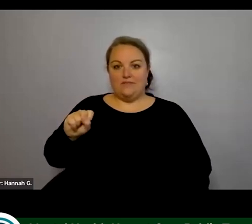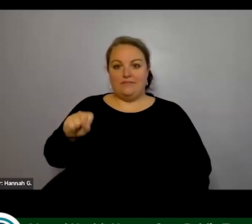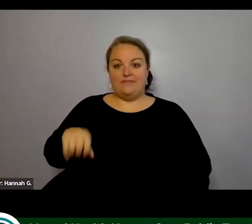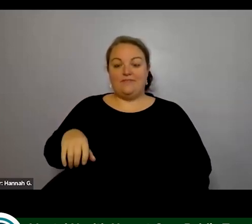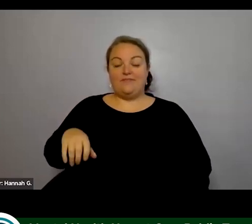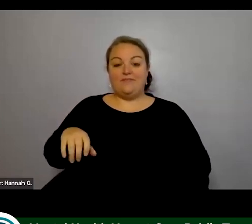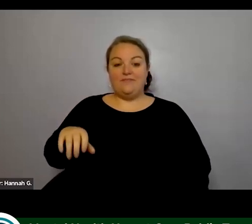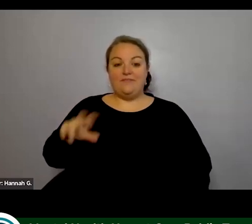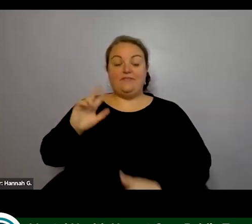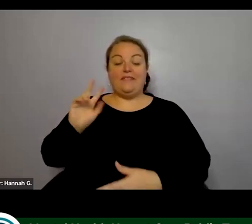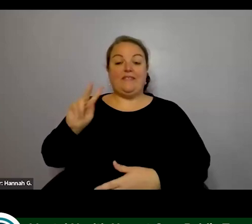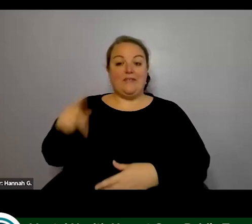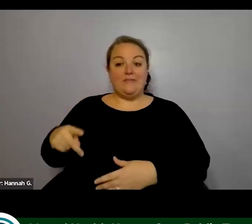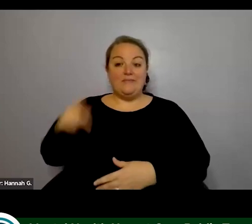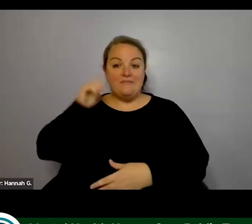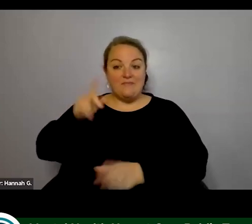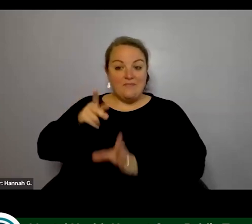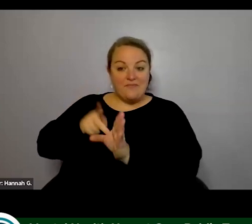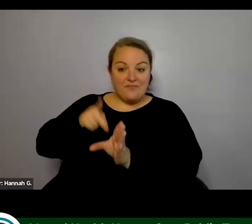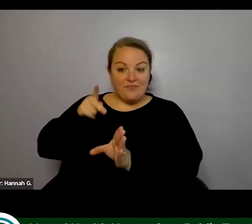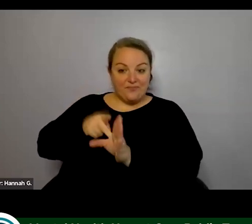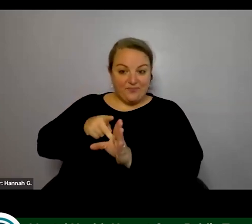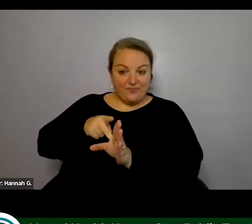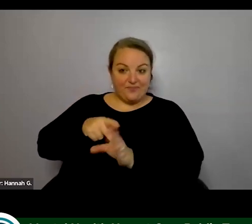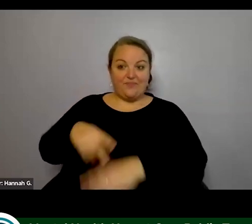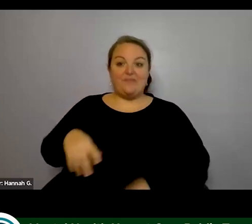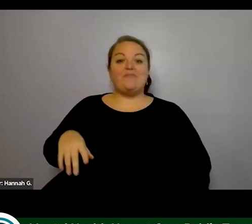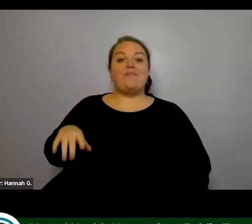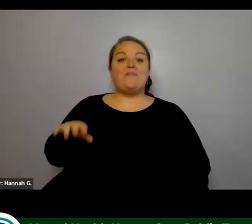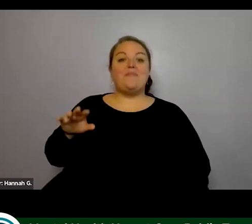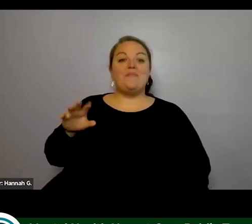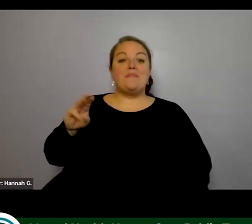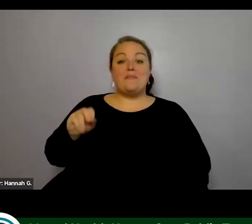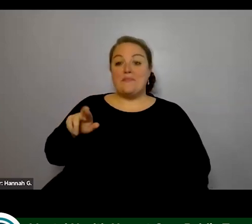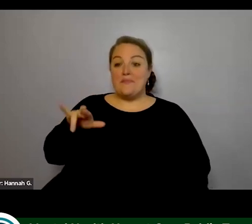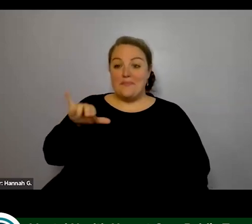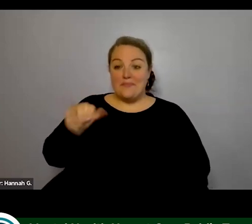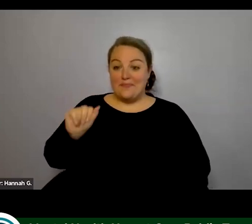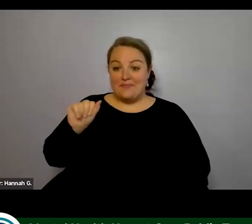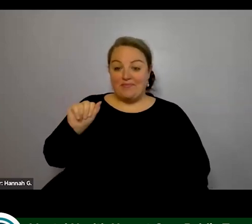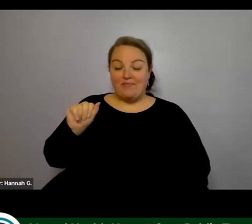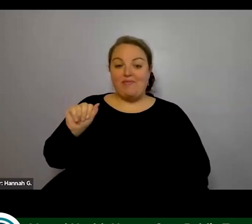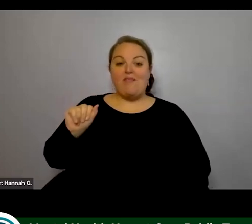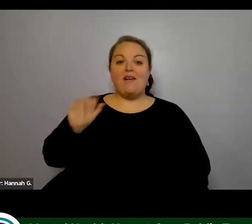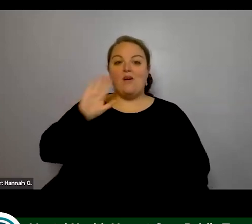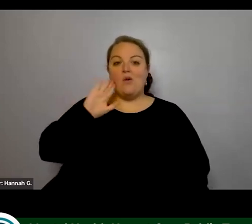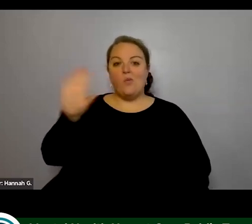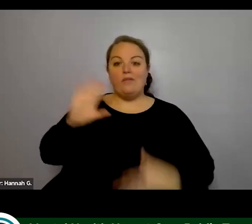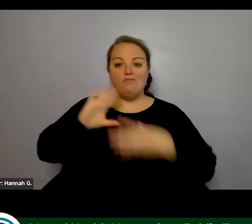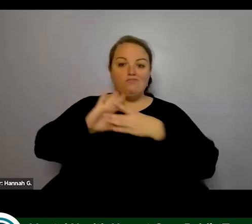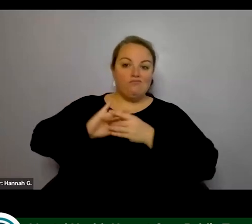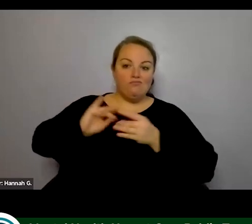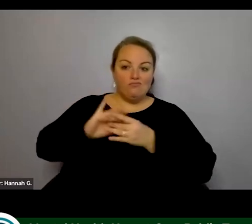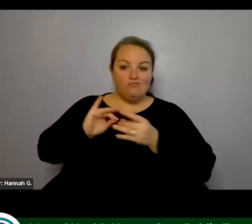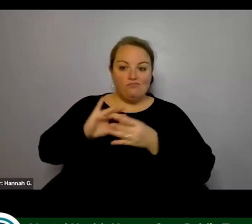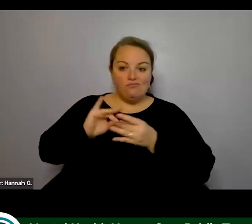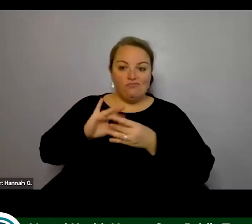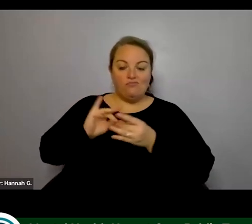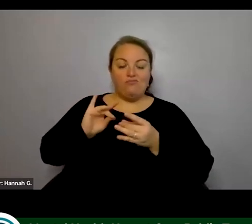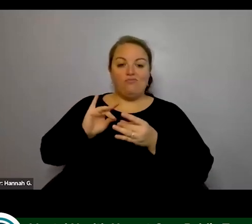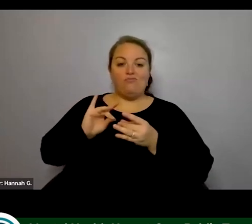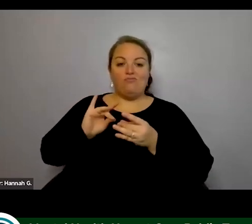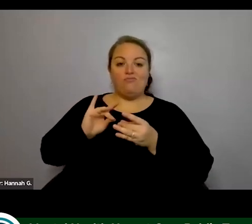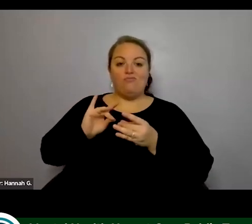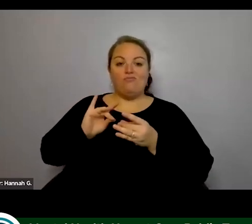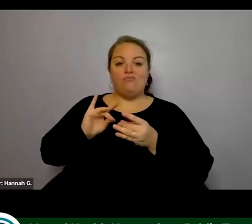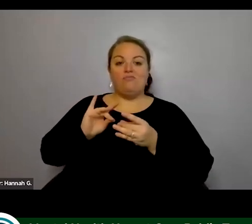so welcome and now maria moore is going to take a few minutes to make some remarks on behalf of